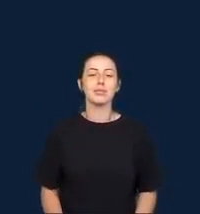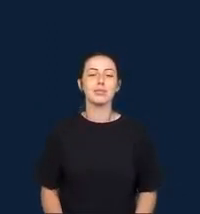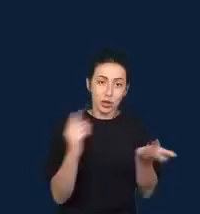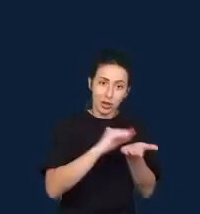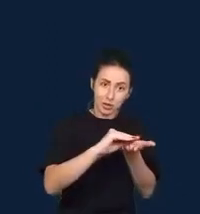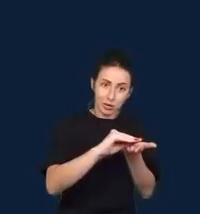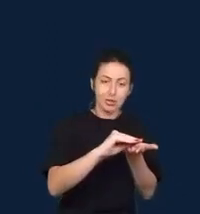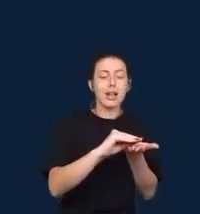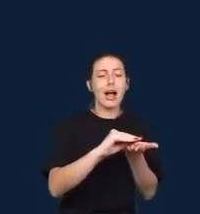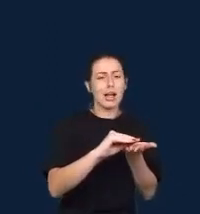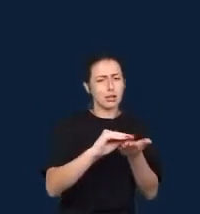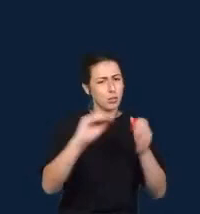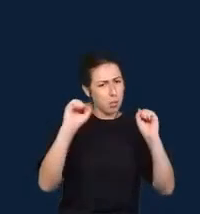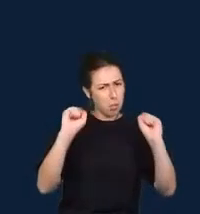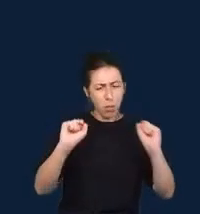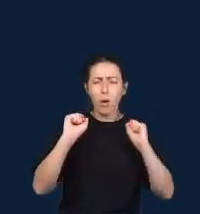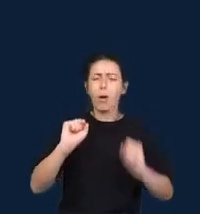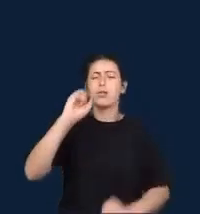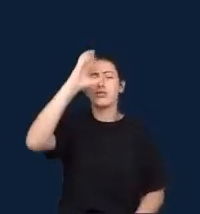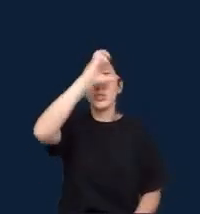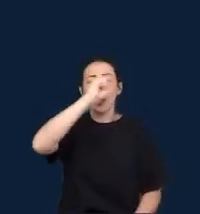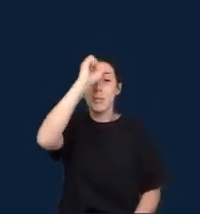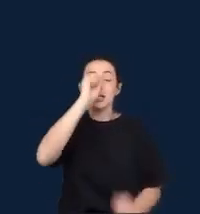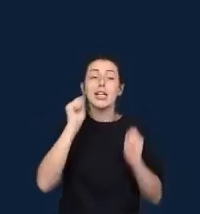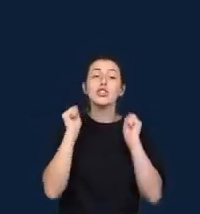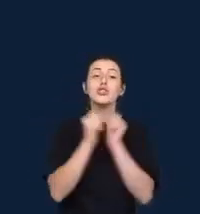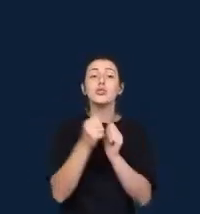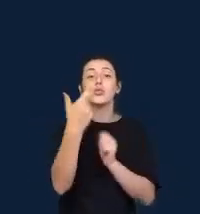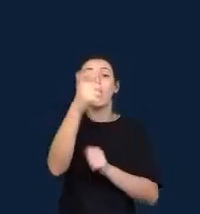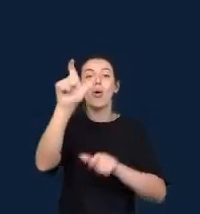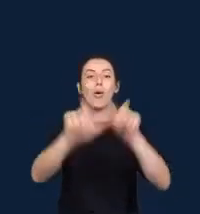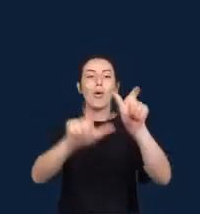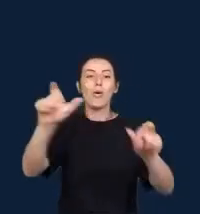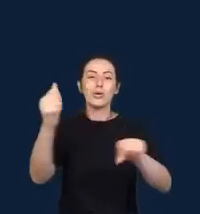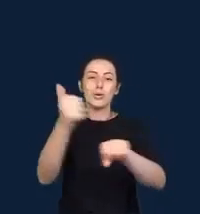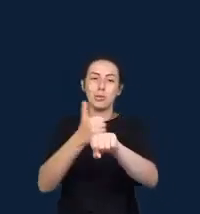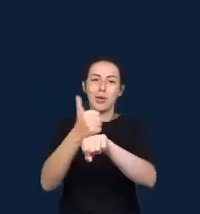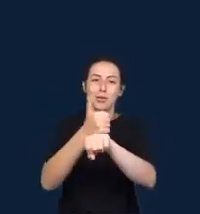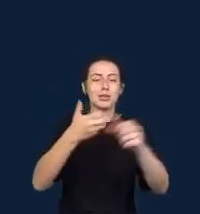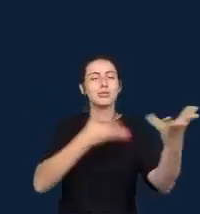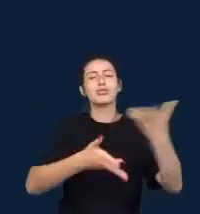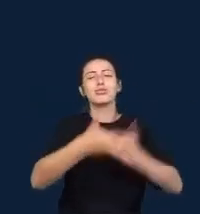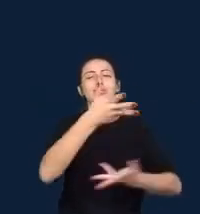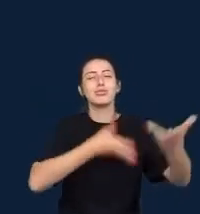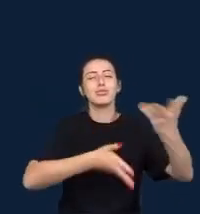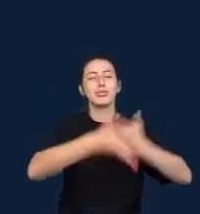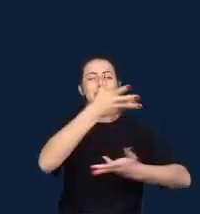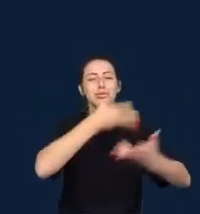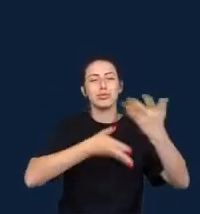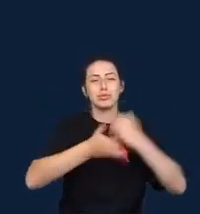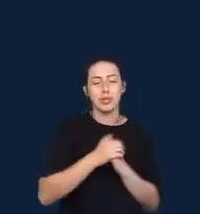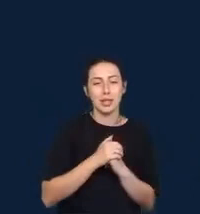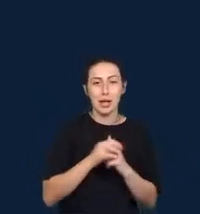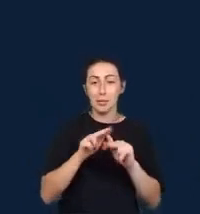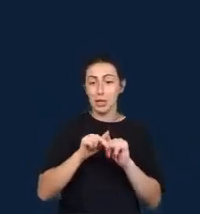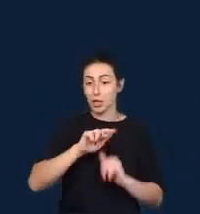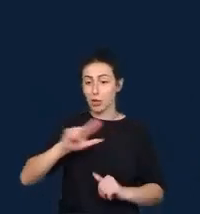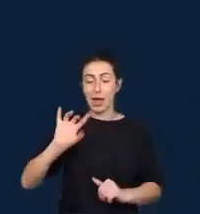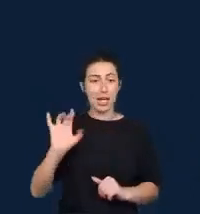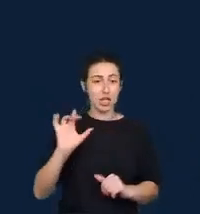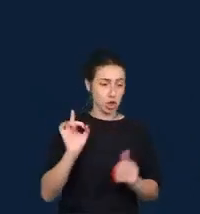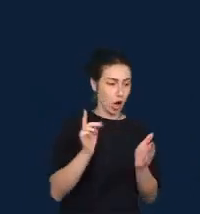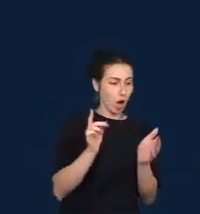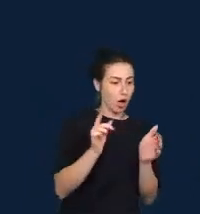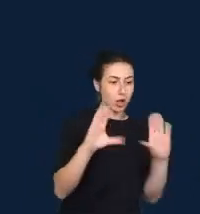So collaborations not only between journalists, but also between journalists and researchers are essential